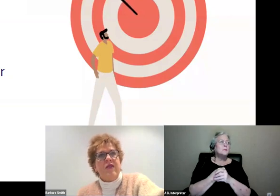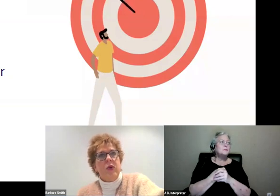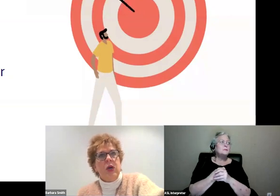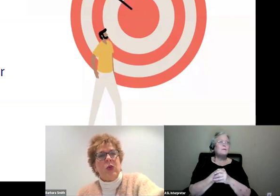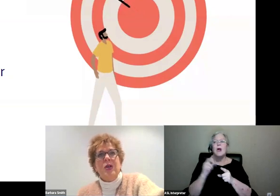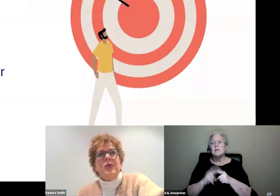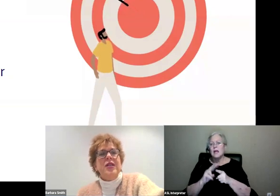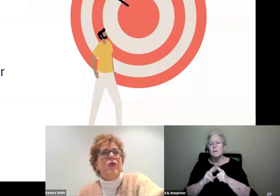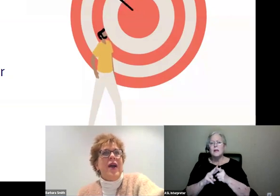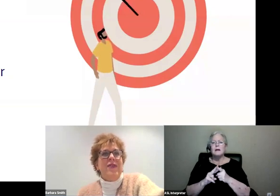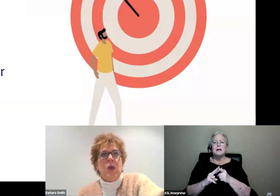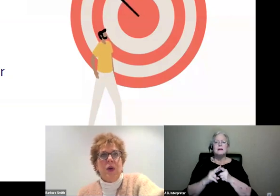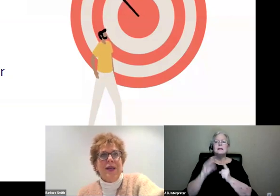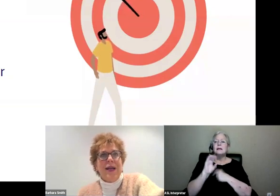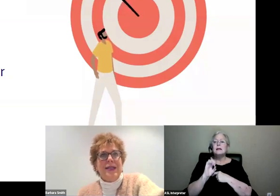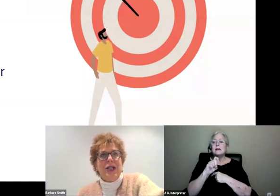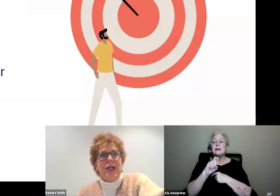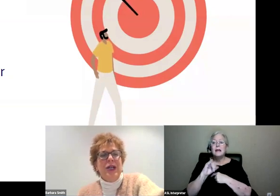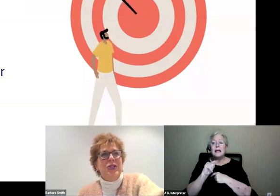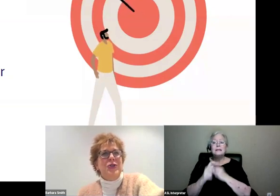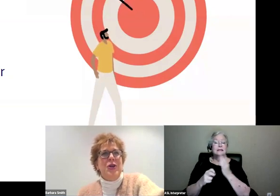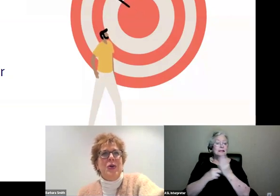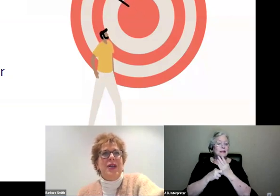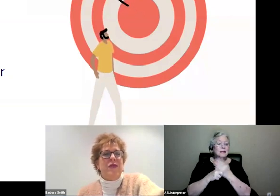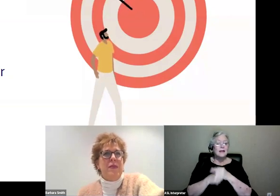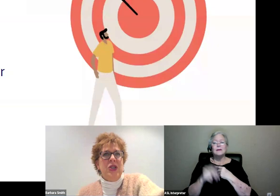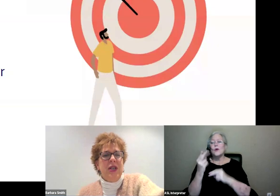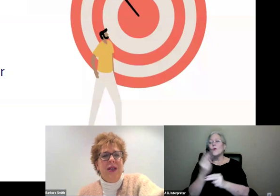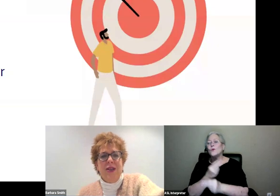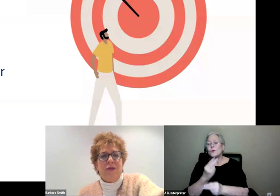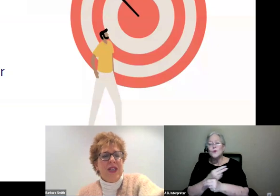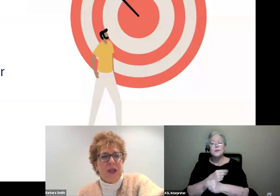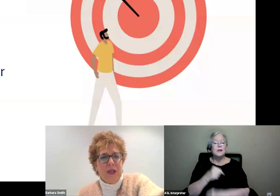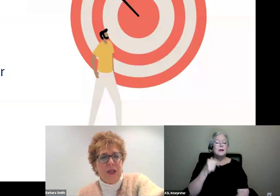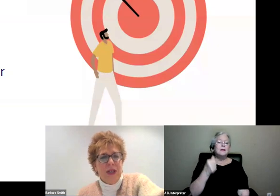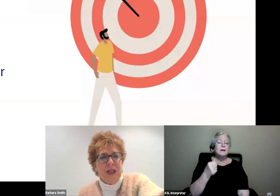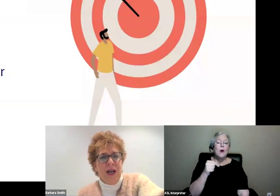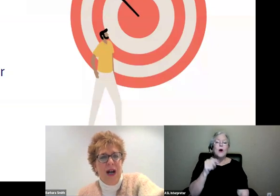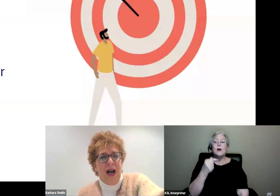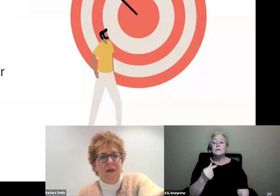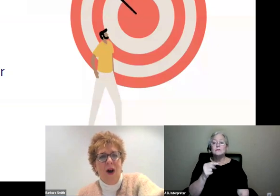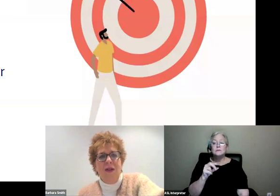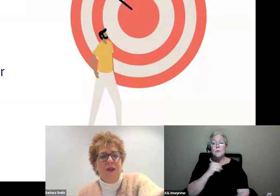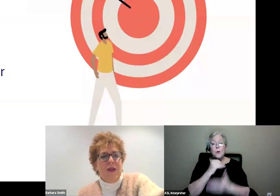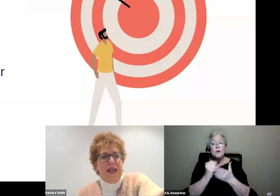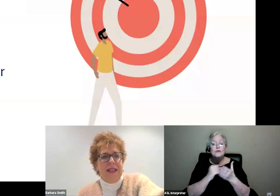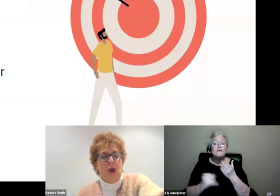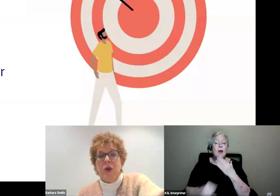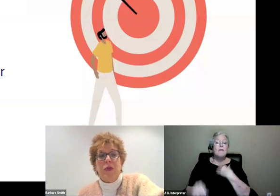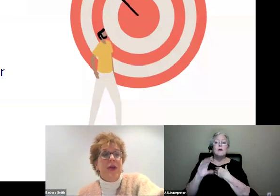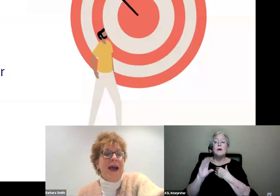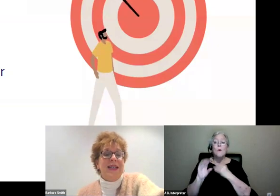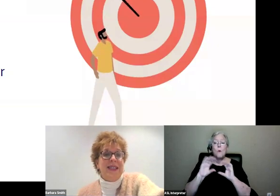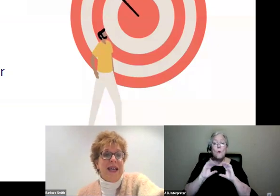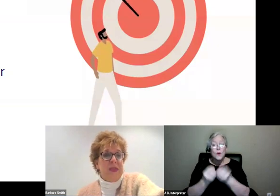rating your favorite books, or using a graphic organizer to note information in your research. All of those things,